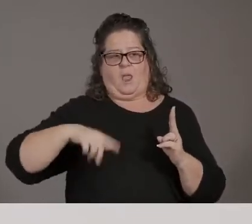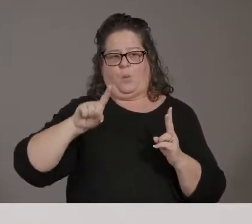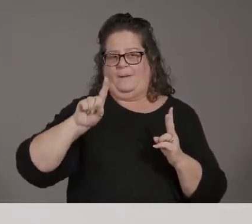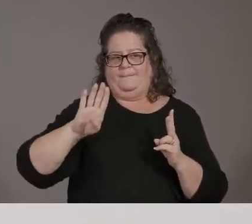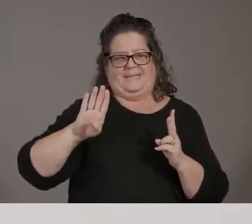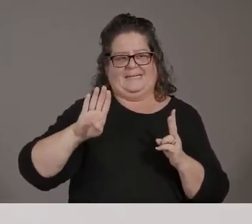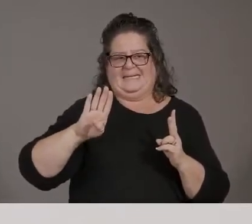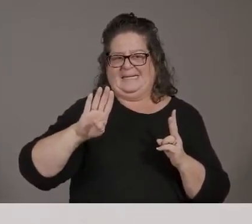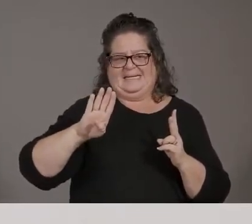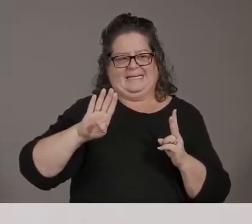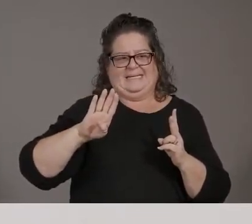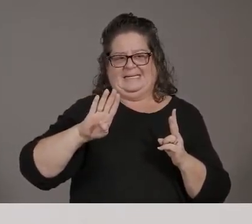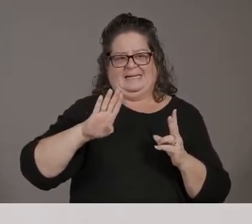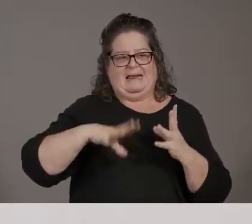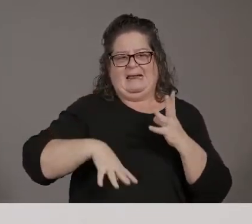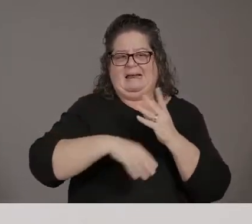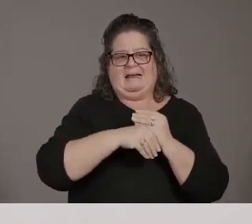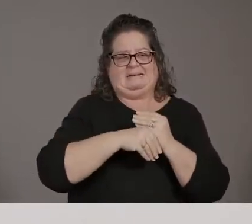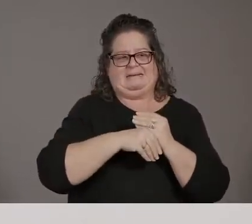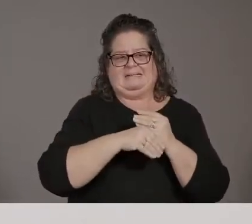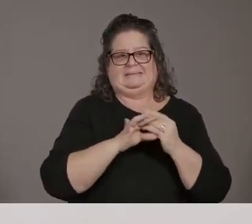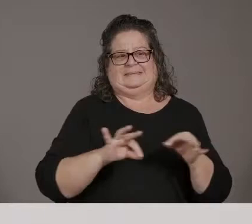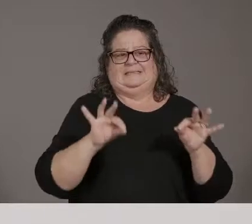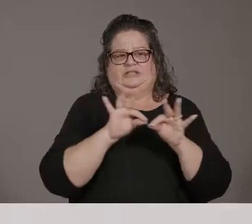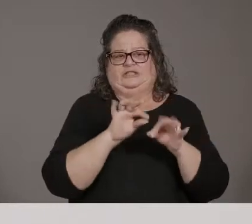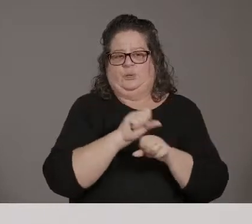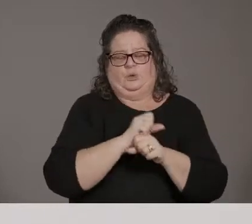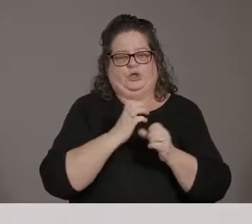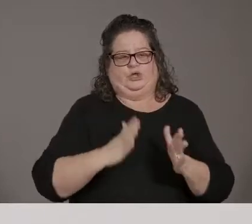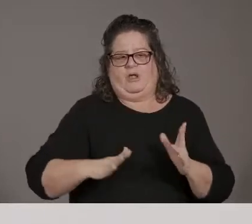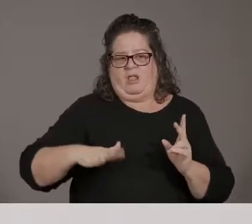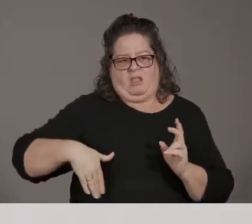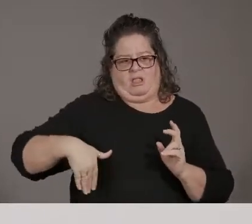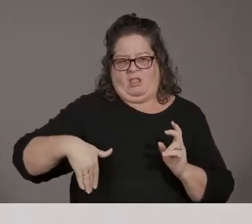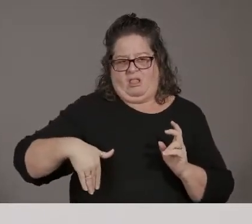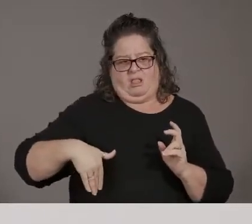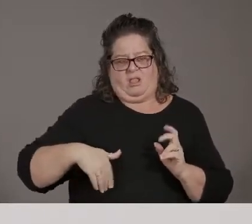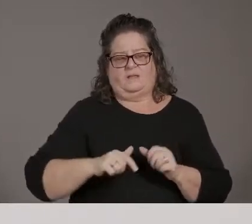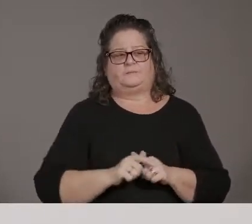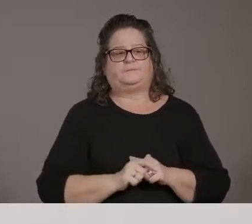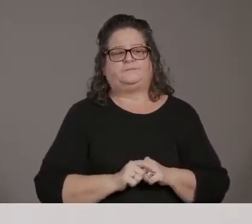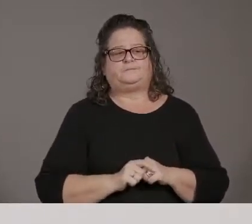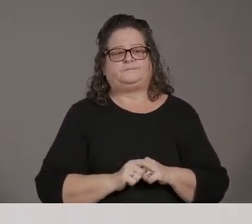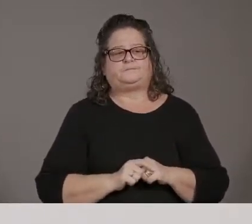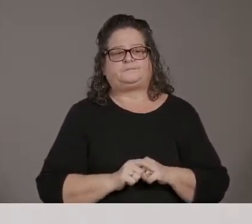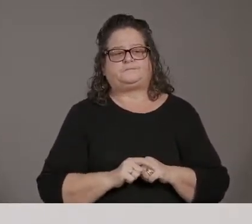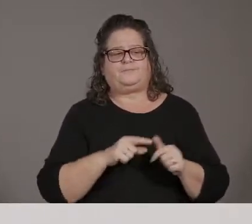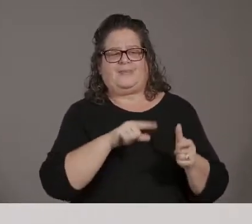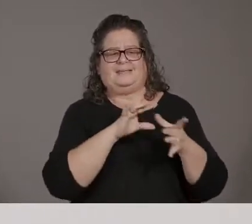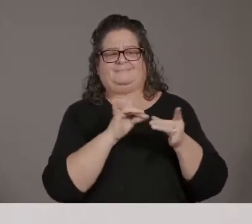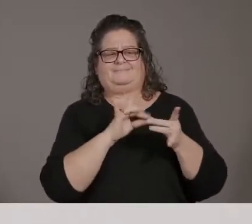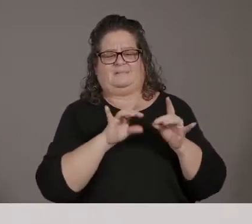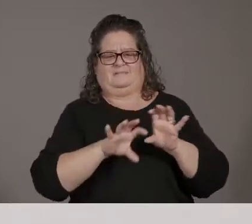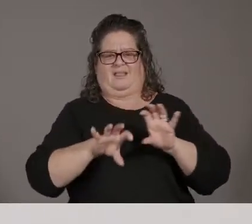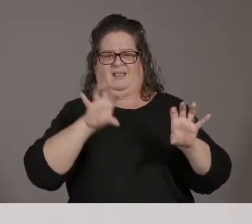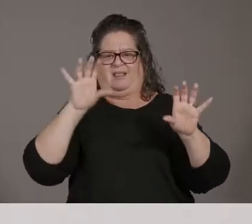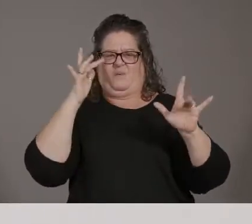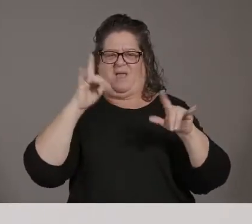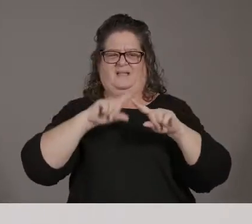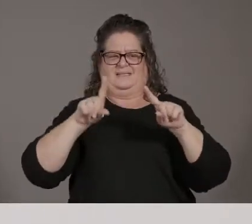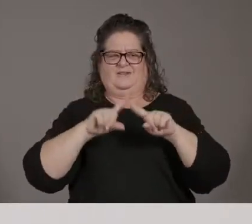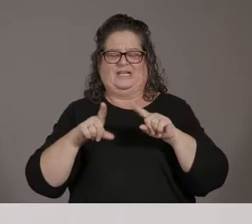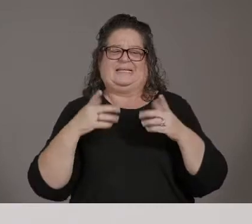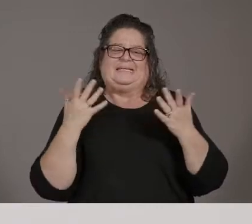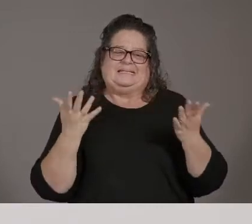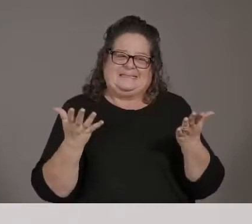to essential employers. And then as we talk about the differences in counties, um, you know, it's going to depend on